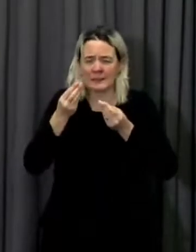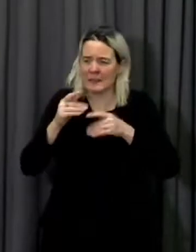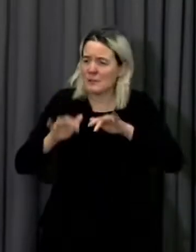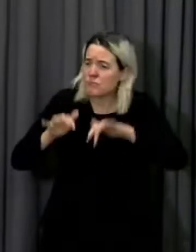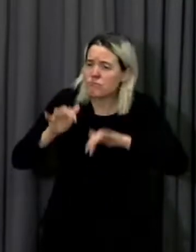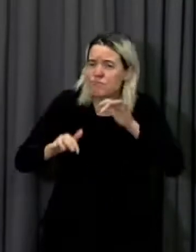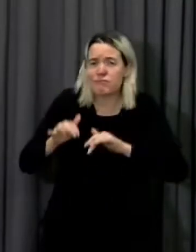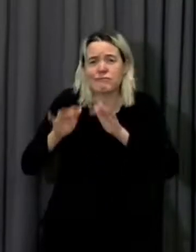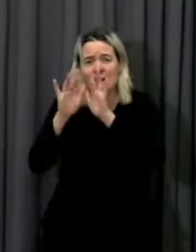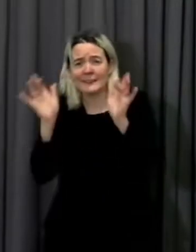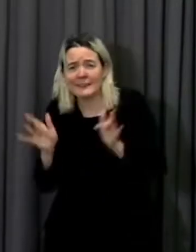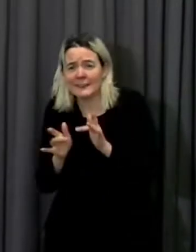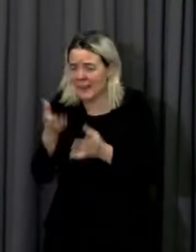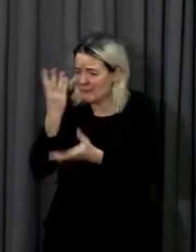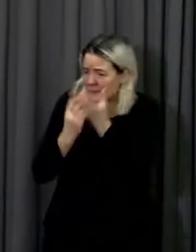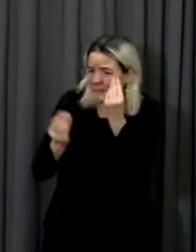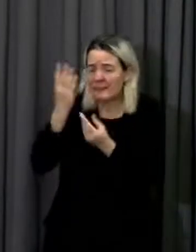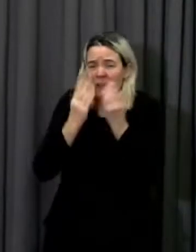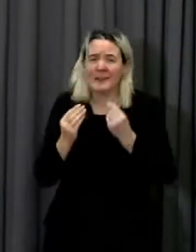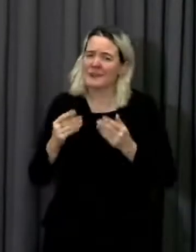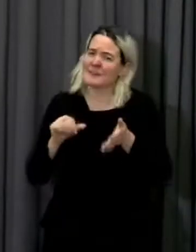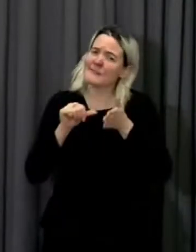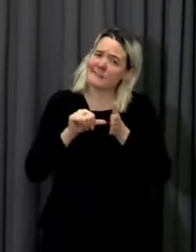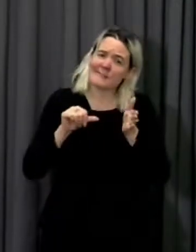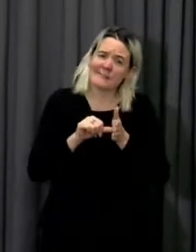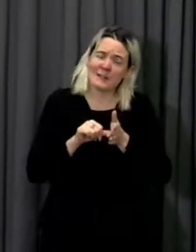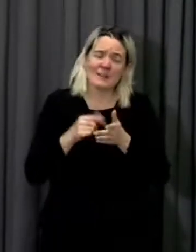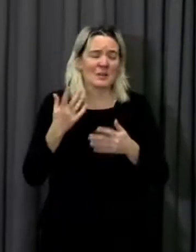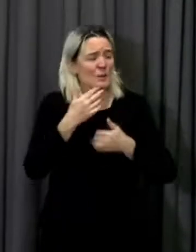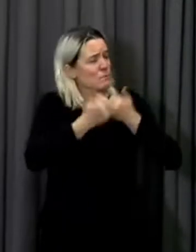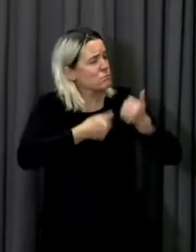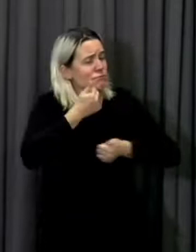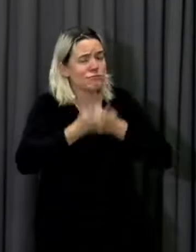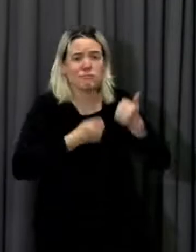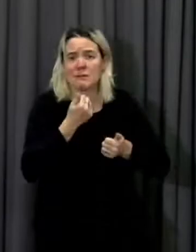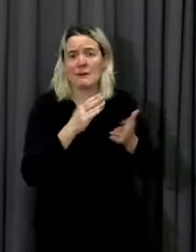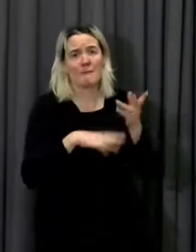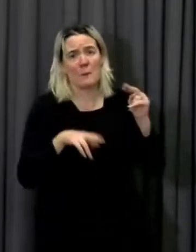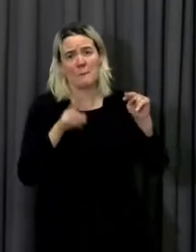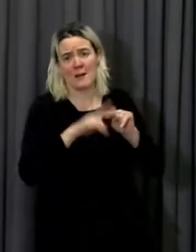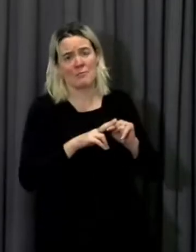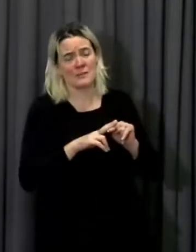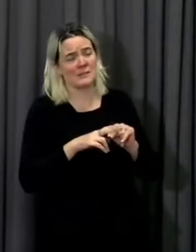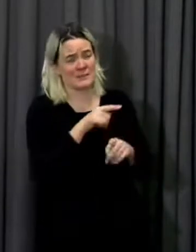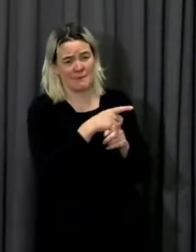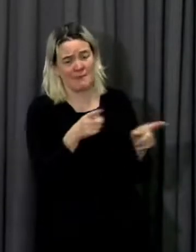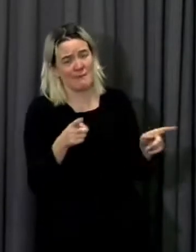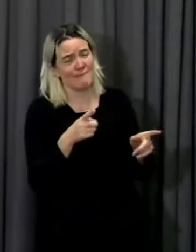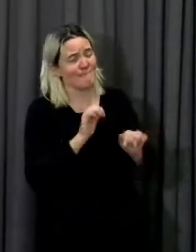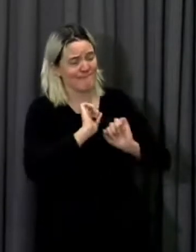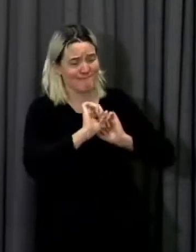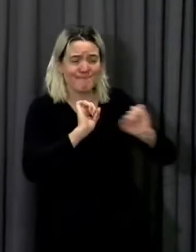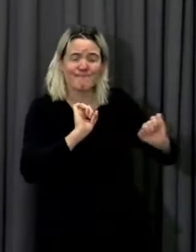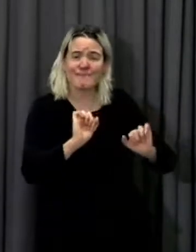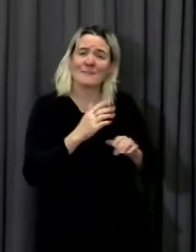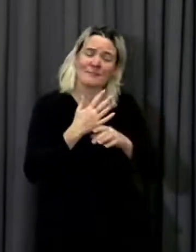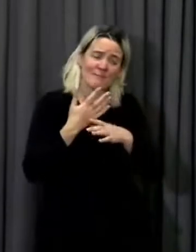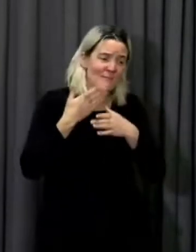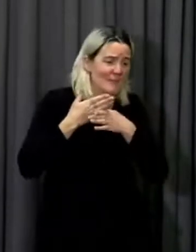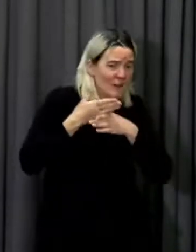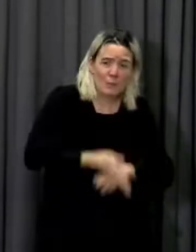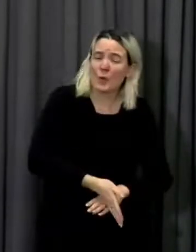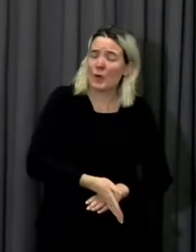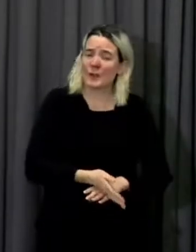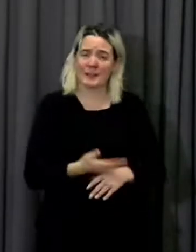those parents who've done an incredible job in terms of homeschooling over the last months. We know that most